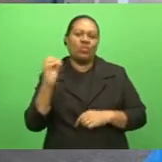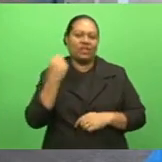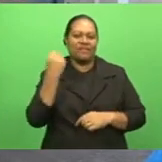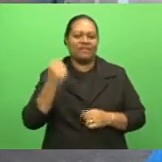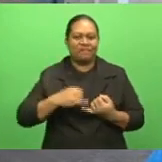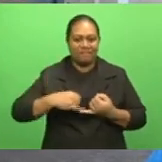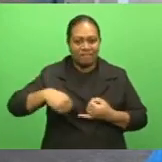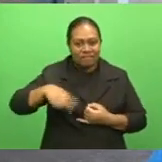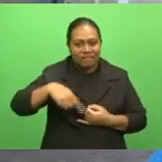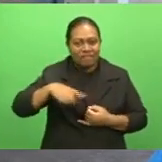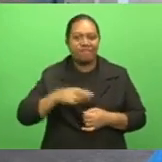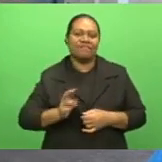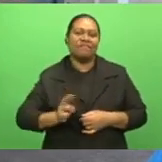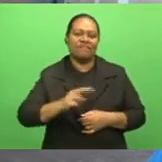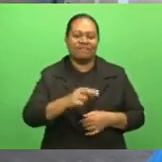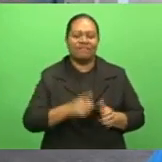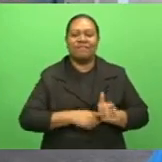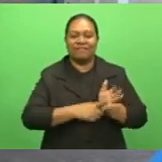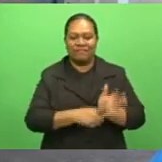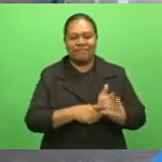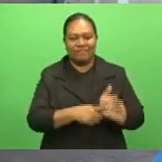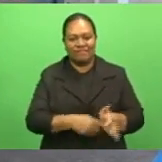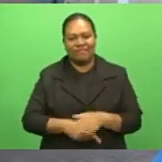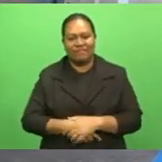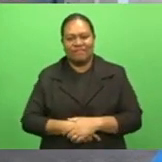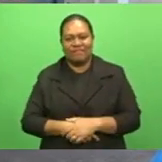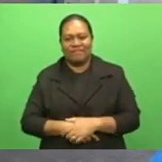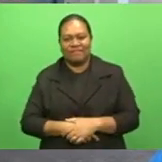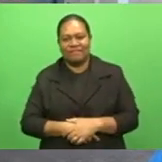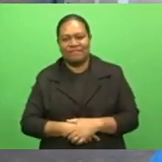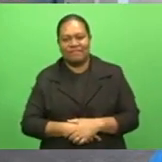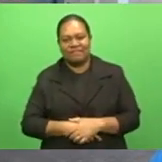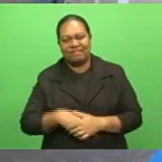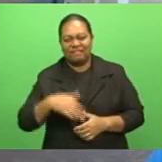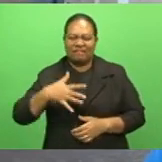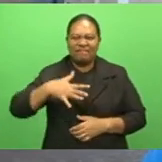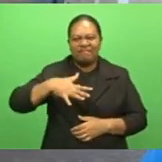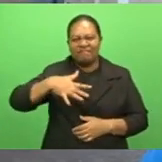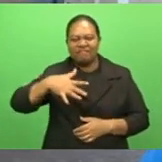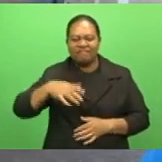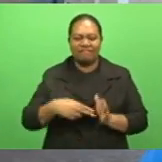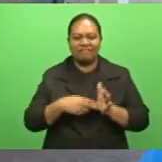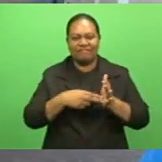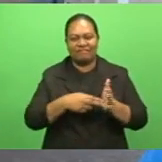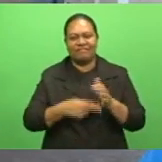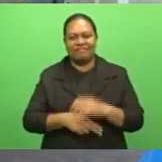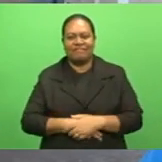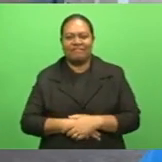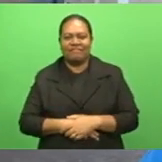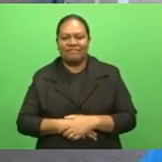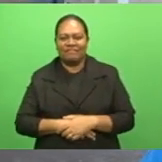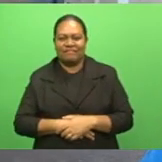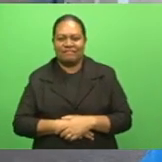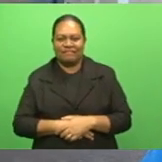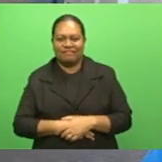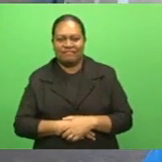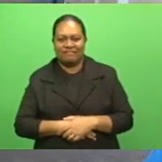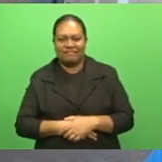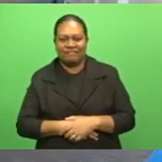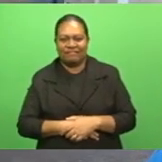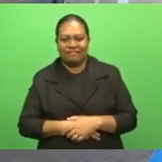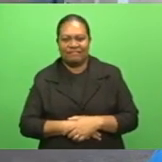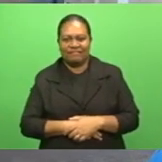Rewa, Rewa, and Nandi. Why do you think Suva?